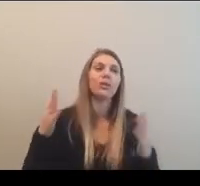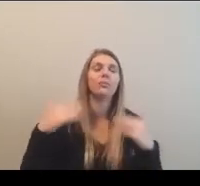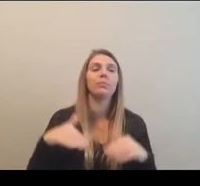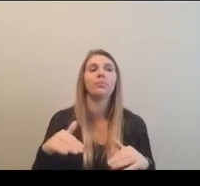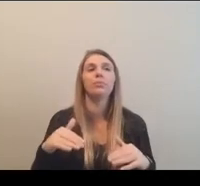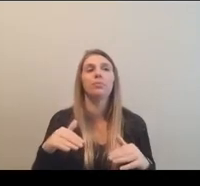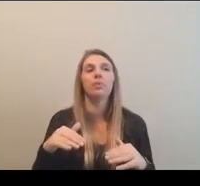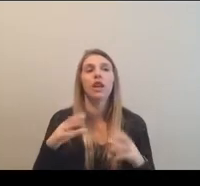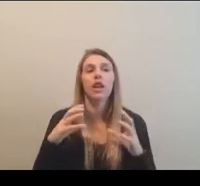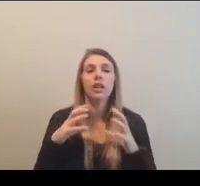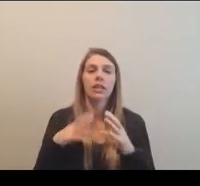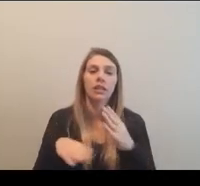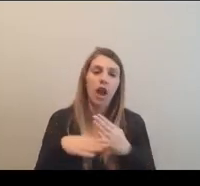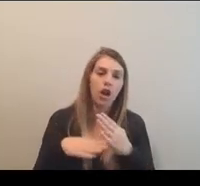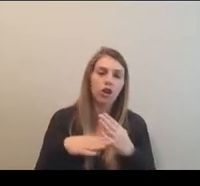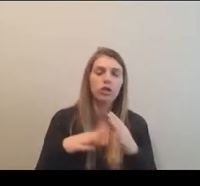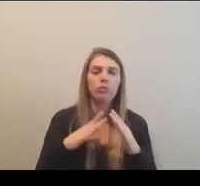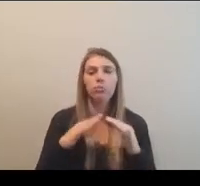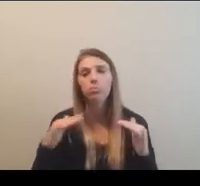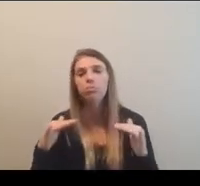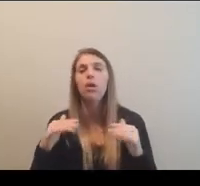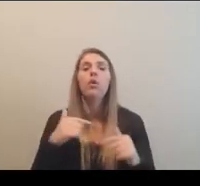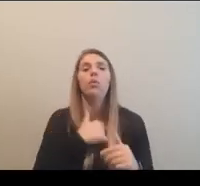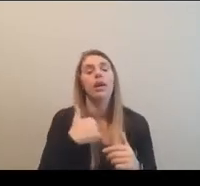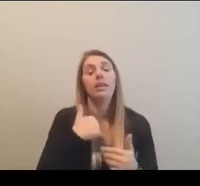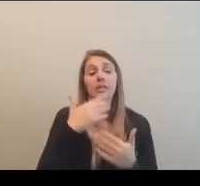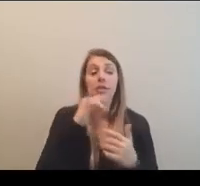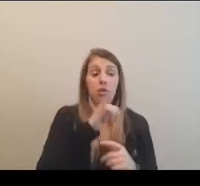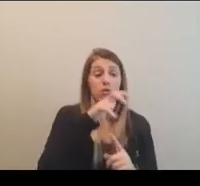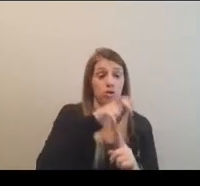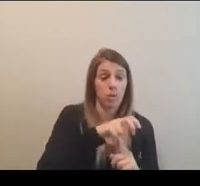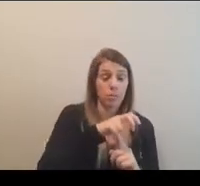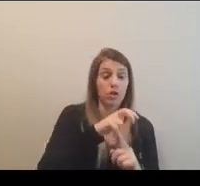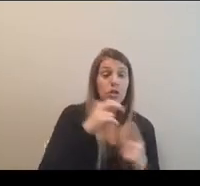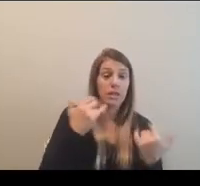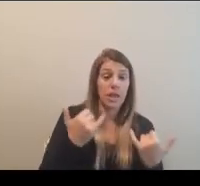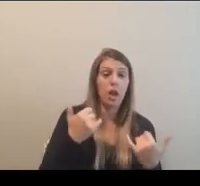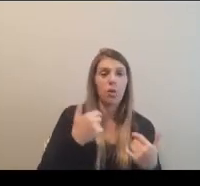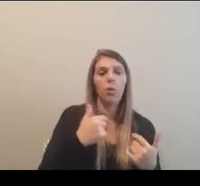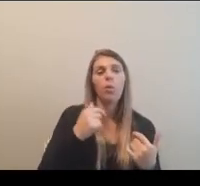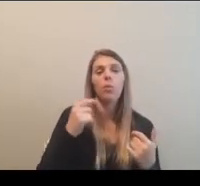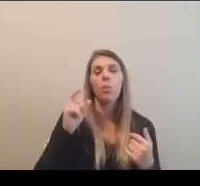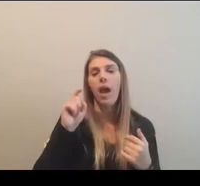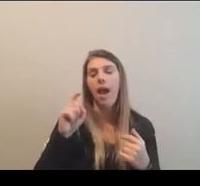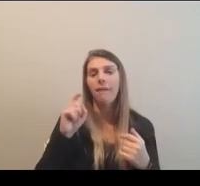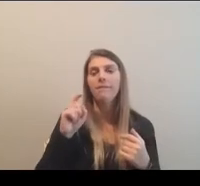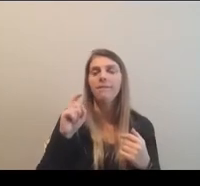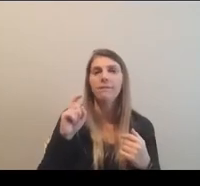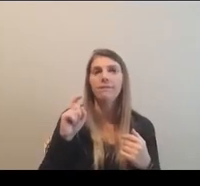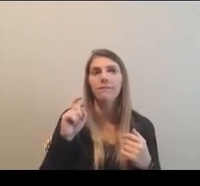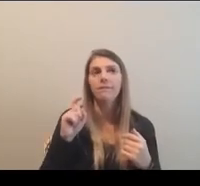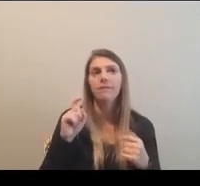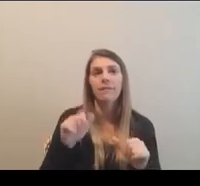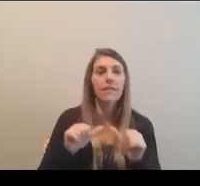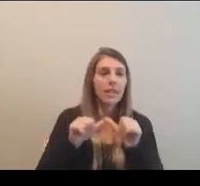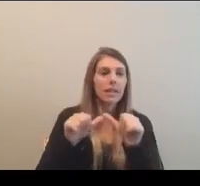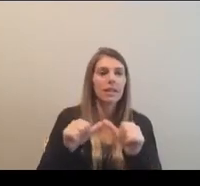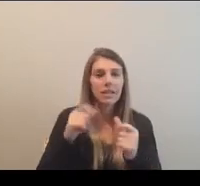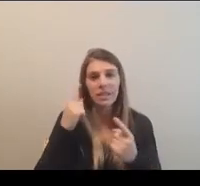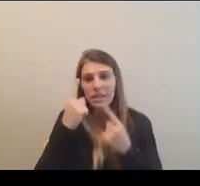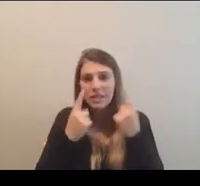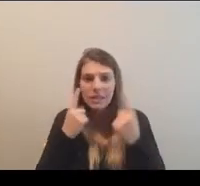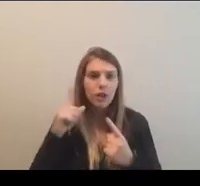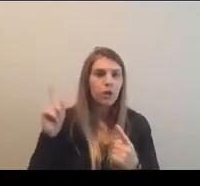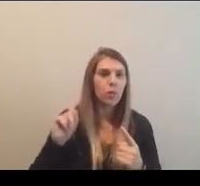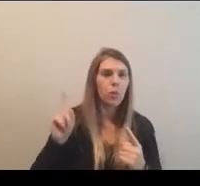um, soccer's others. We can note where some of these championships are. We also have to give ongoing consideration of where